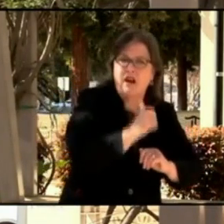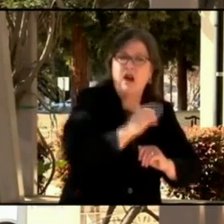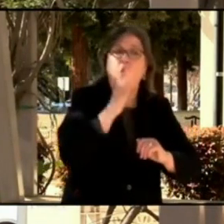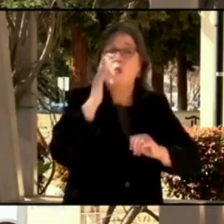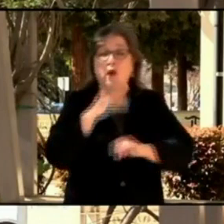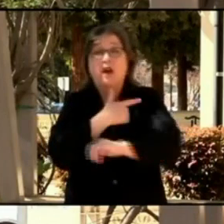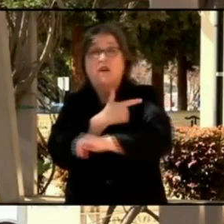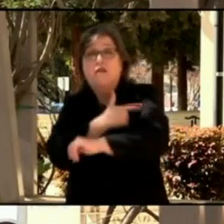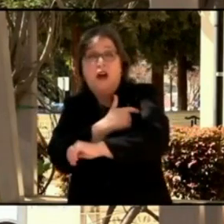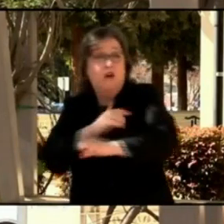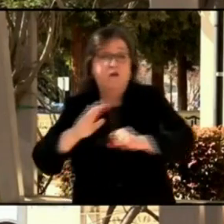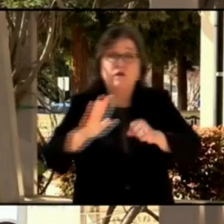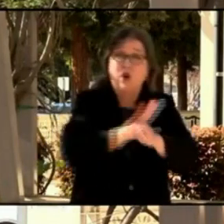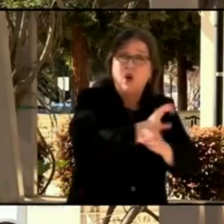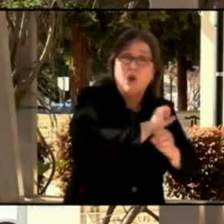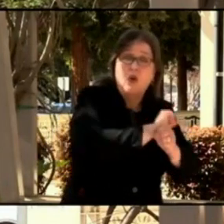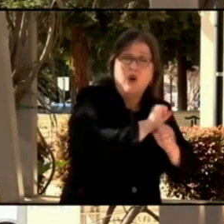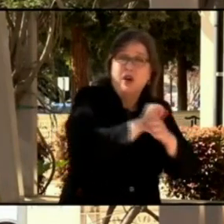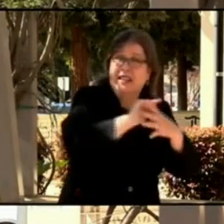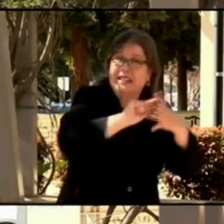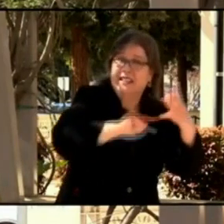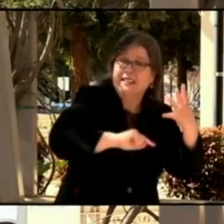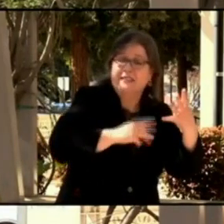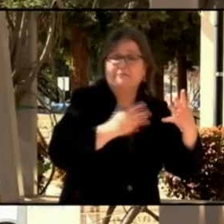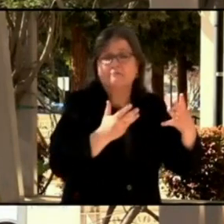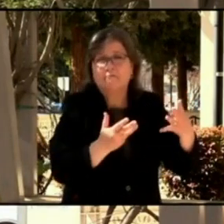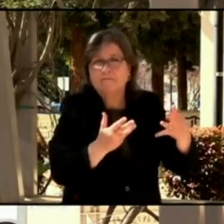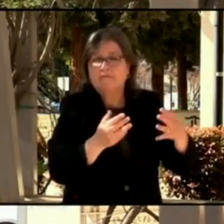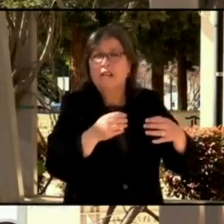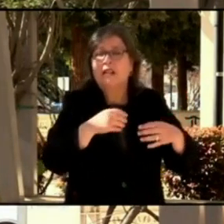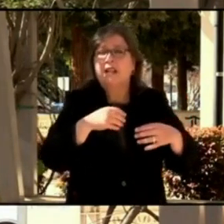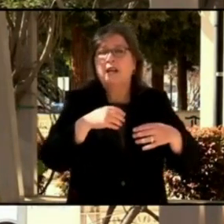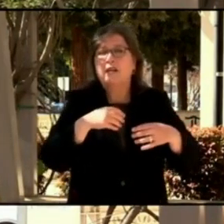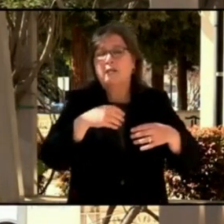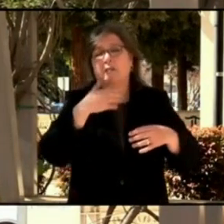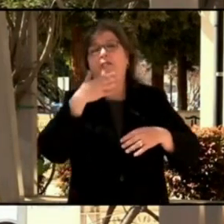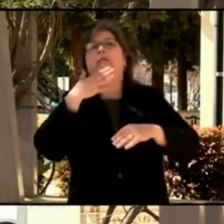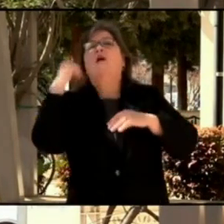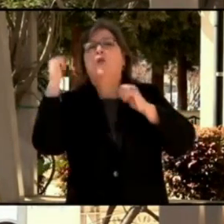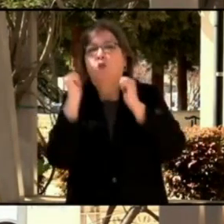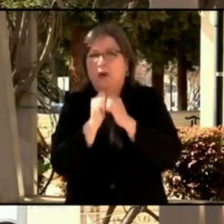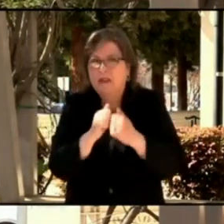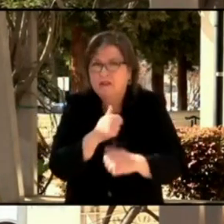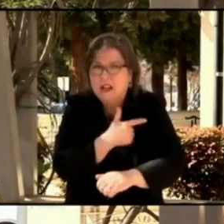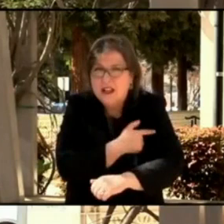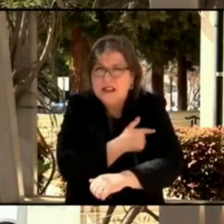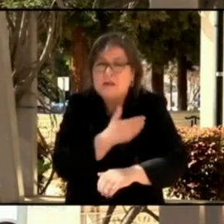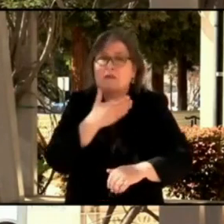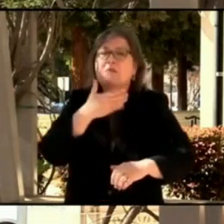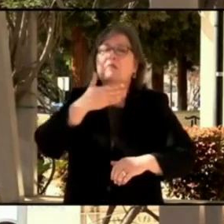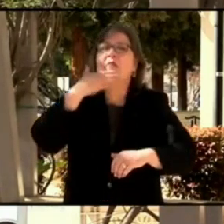more people that are vaccinated in our county and in our community, the safer we all are.